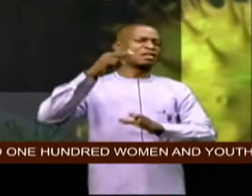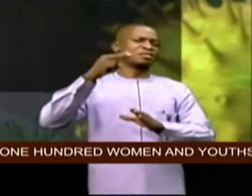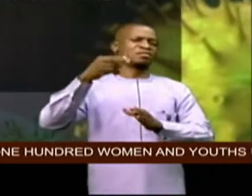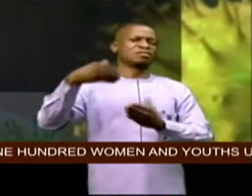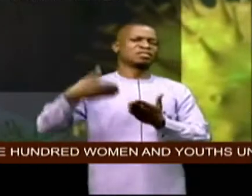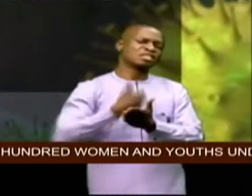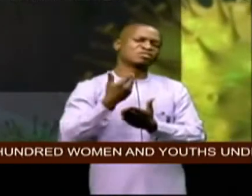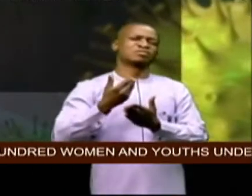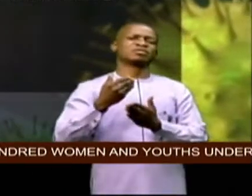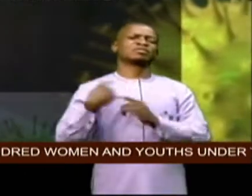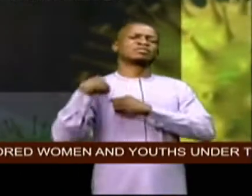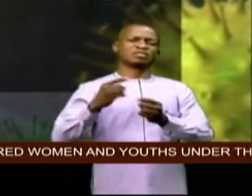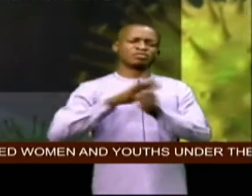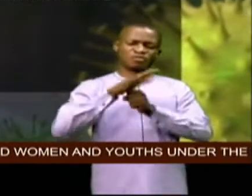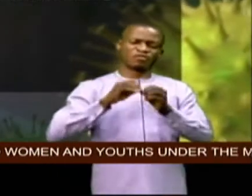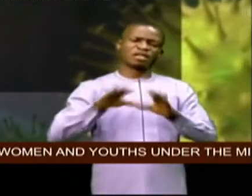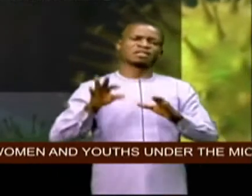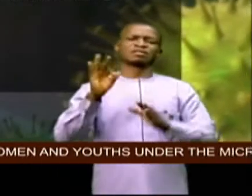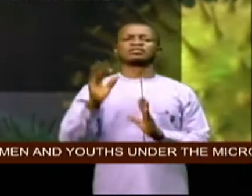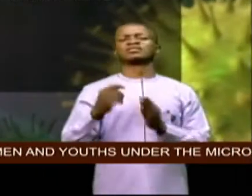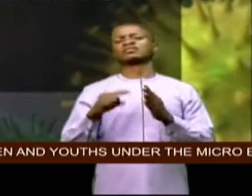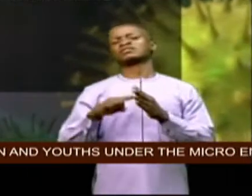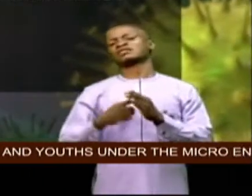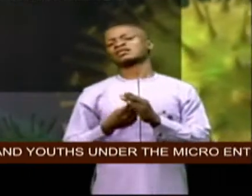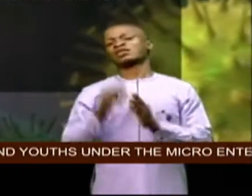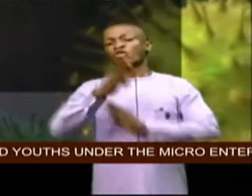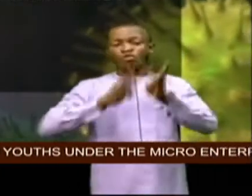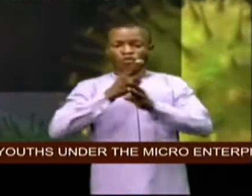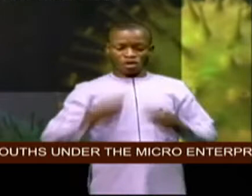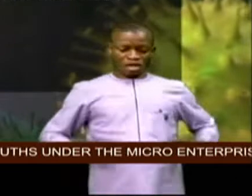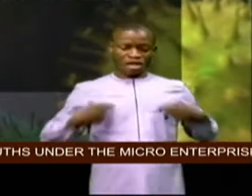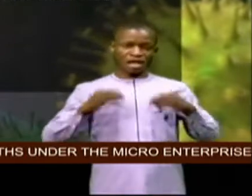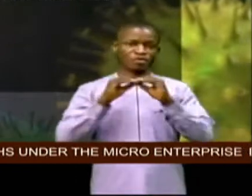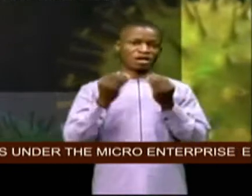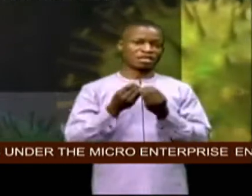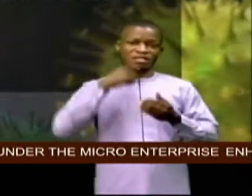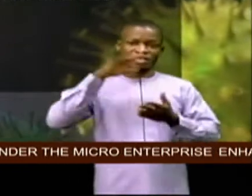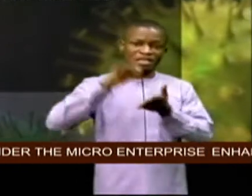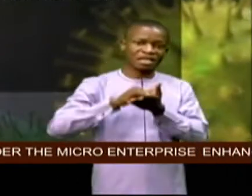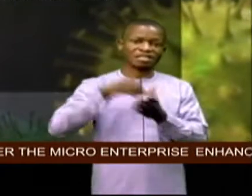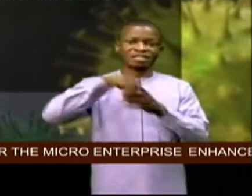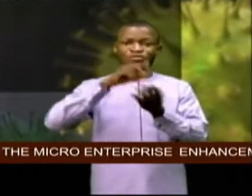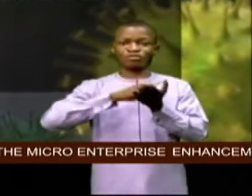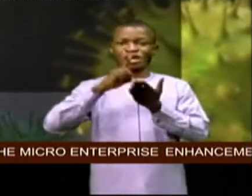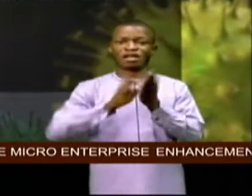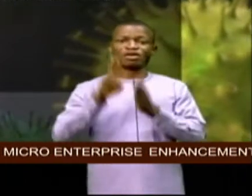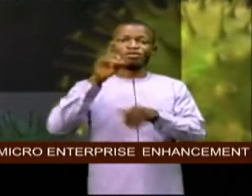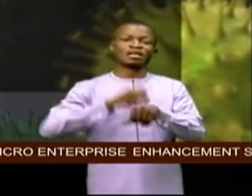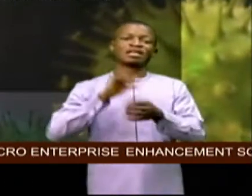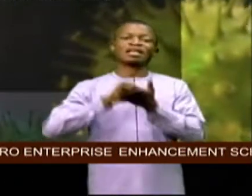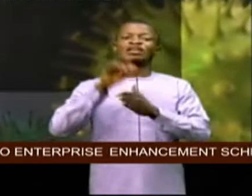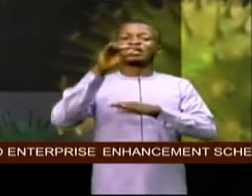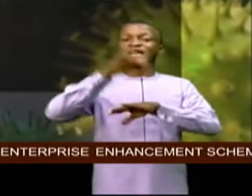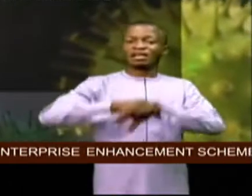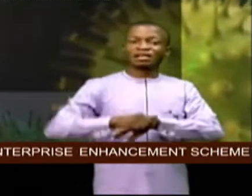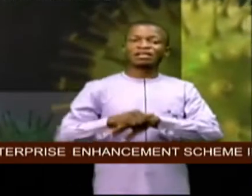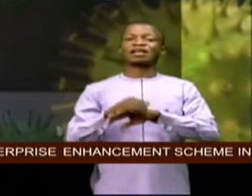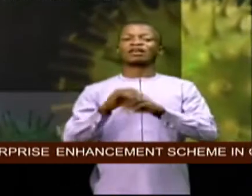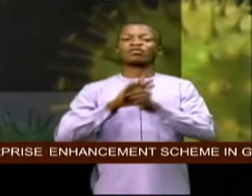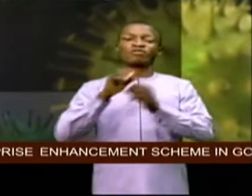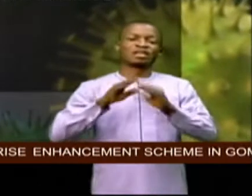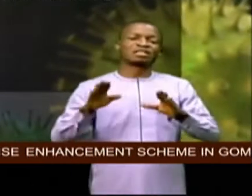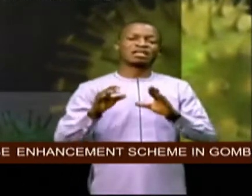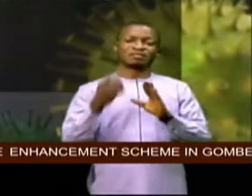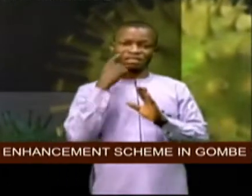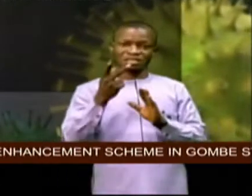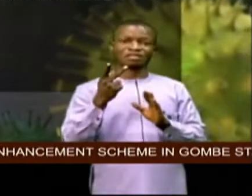pandemic began the world health organization in its weekly update said the uk coronavirus strain has been detected in 60